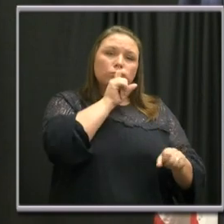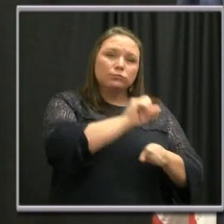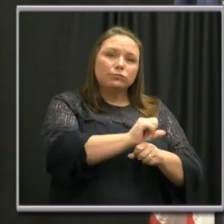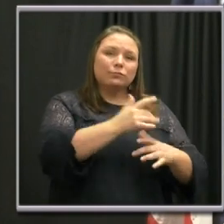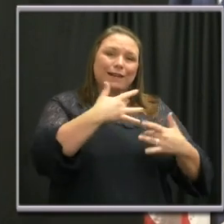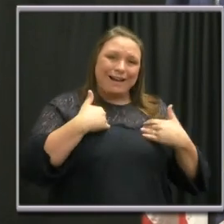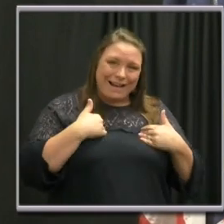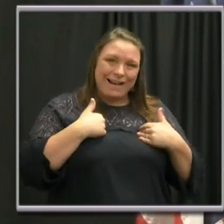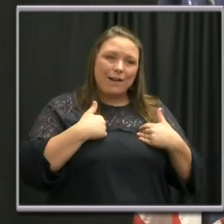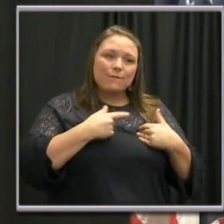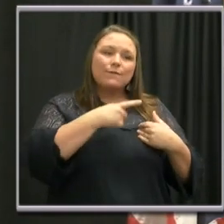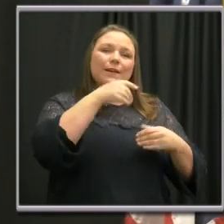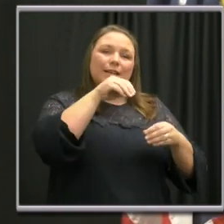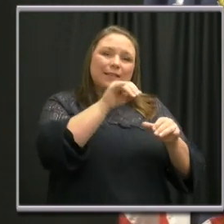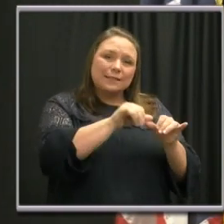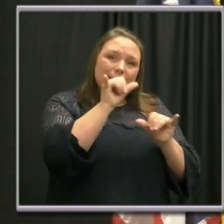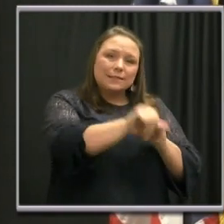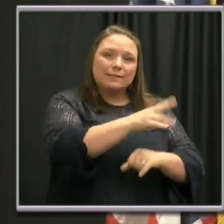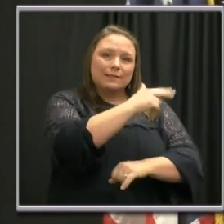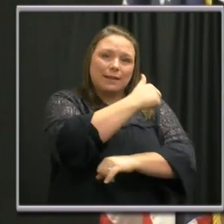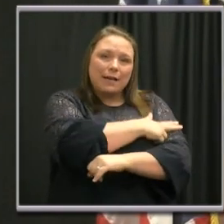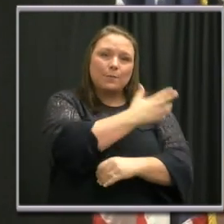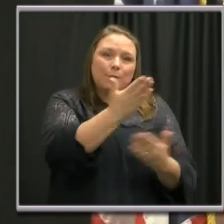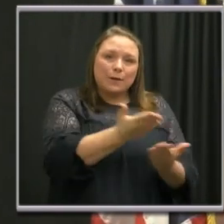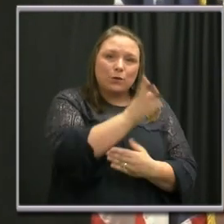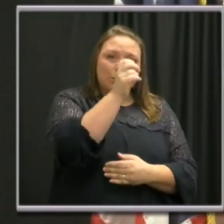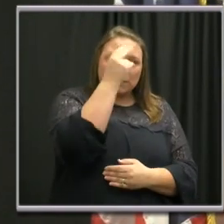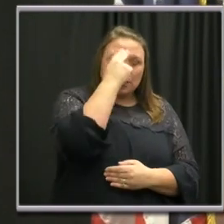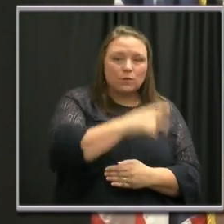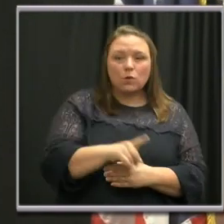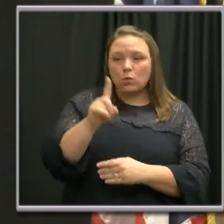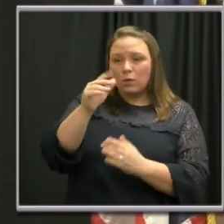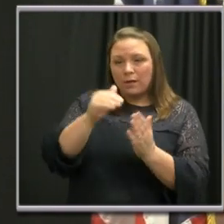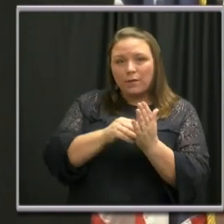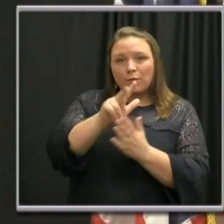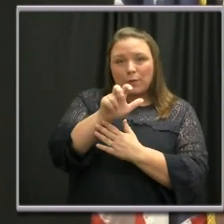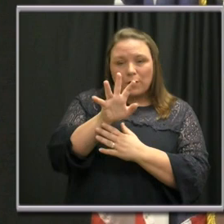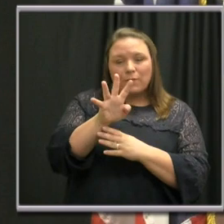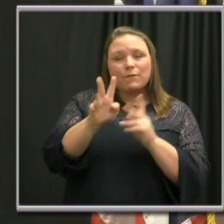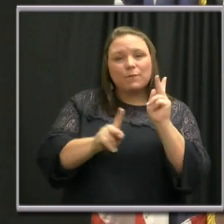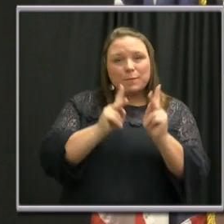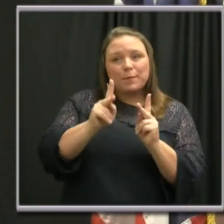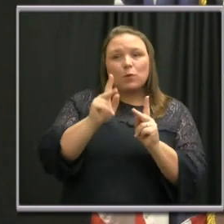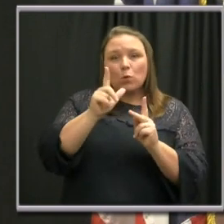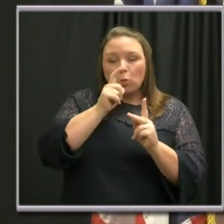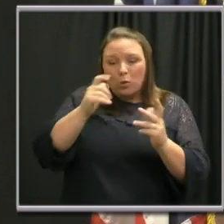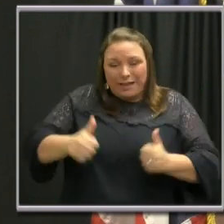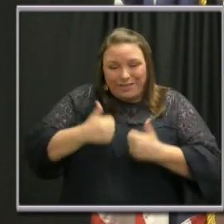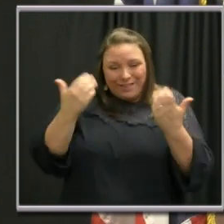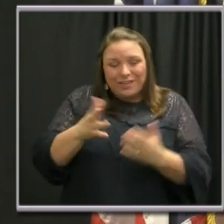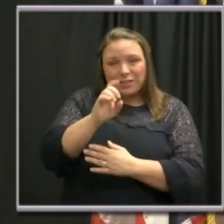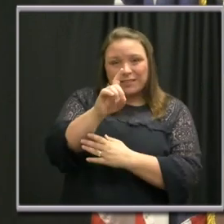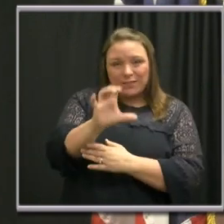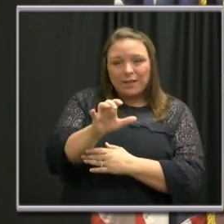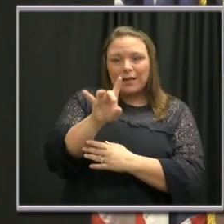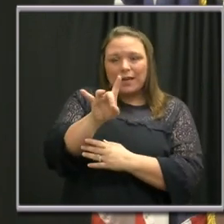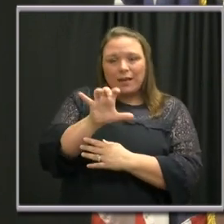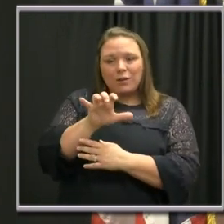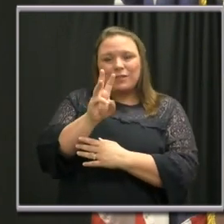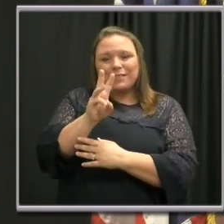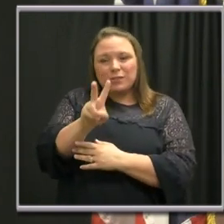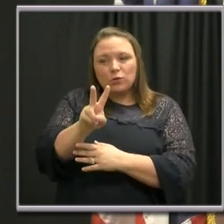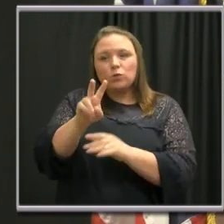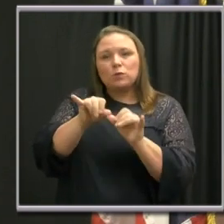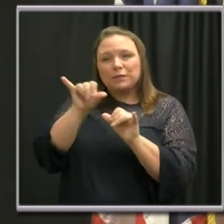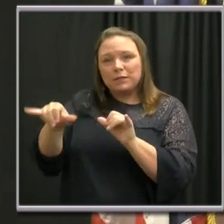hospitalized in Nashville hospitals. Of the 1,034 Davidson County residents in cases, 862 cases